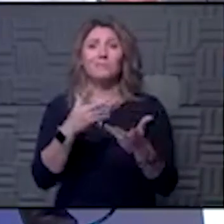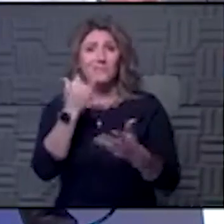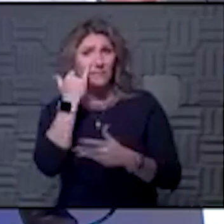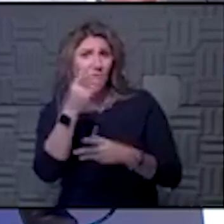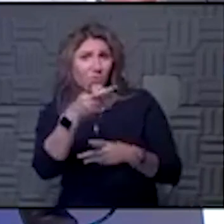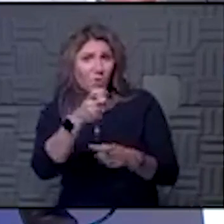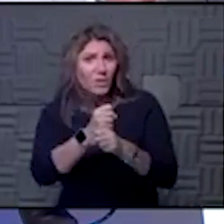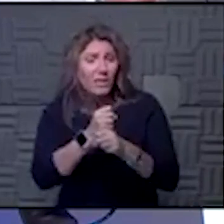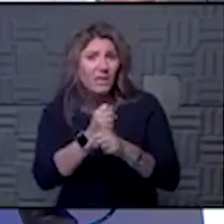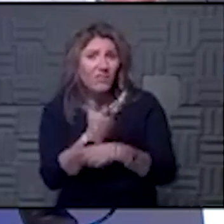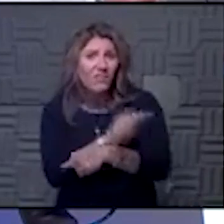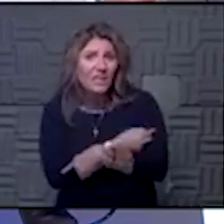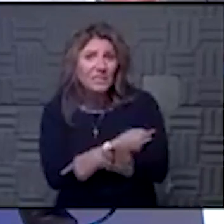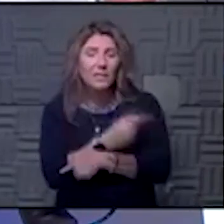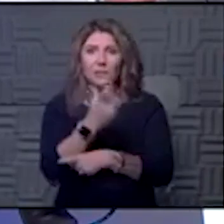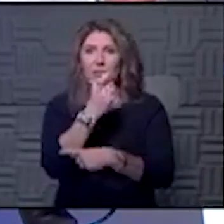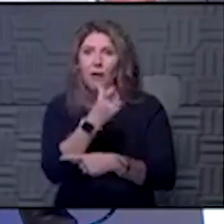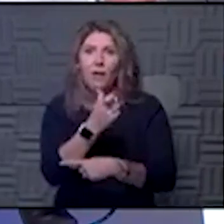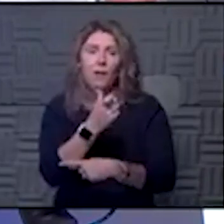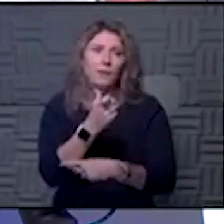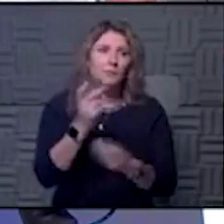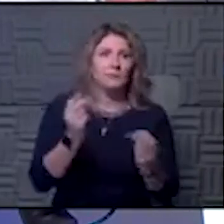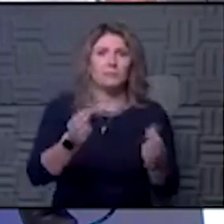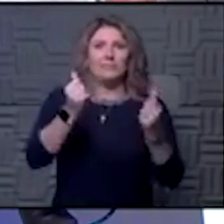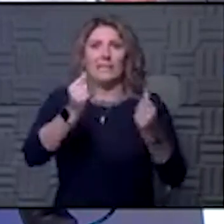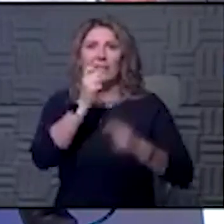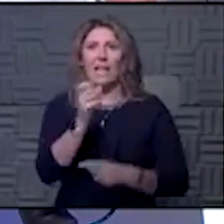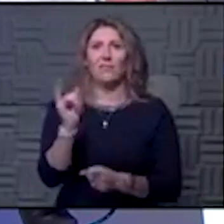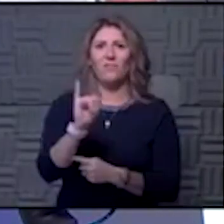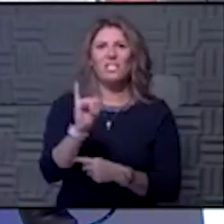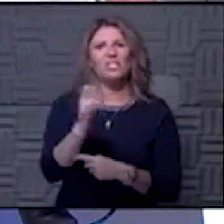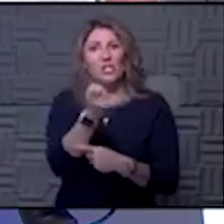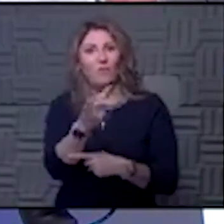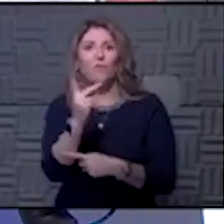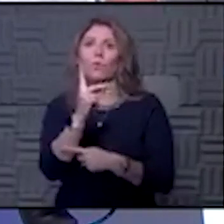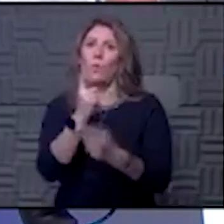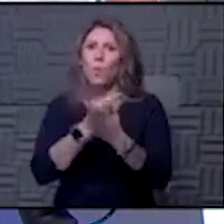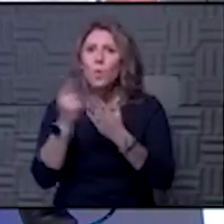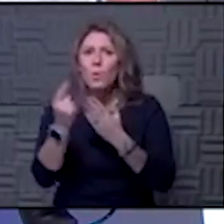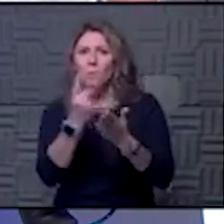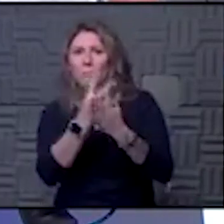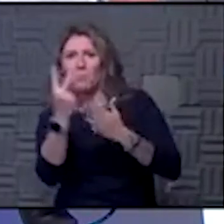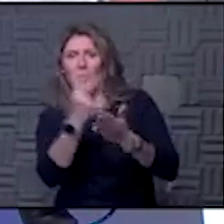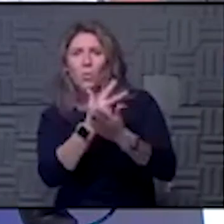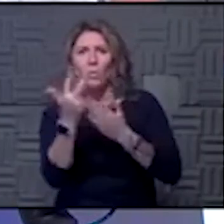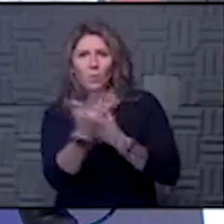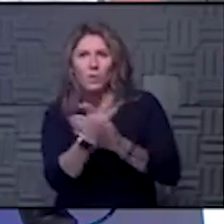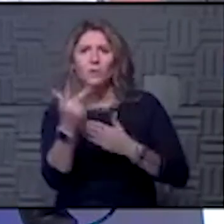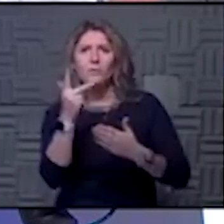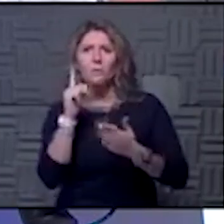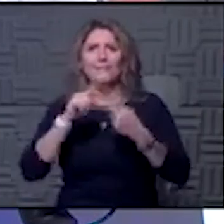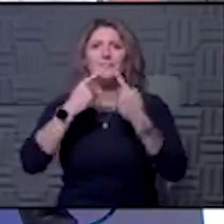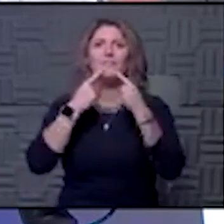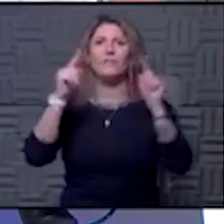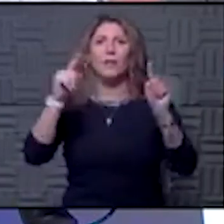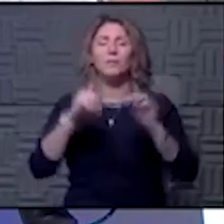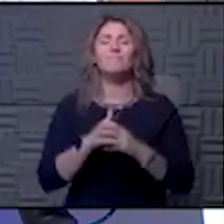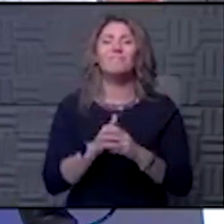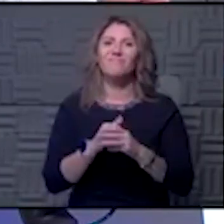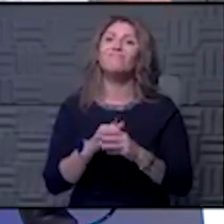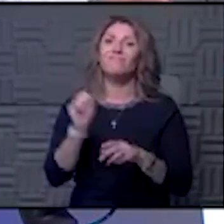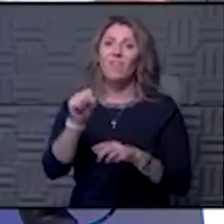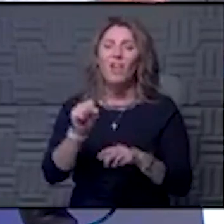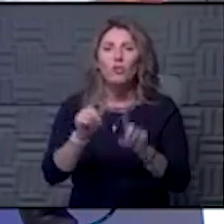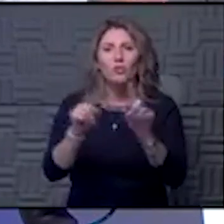vaccine, it's not like you get the vaccine and you're suddenly not infectious to anybody. It takes a couple of weeks for that vaccine to really roll in and have its effect. Yeah. There's different endpoints